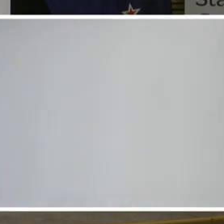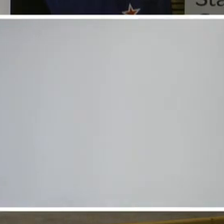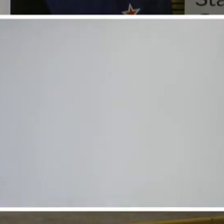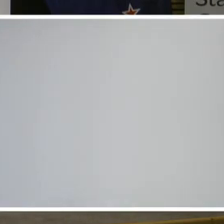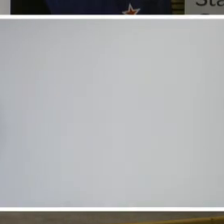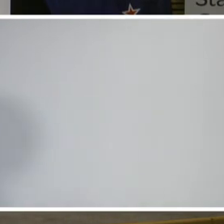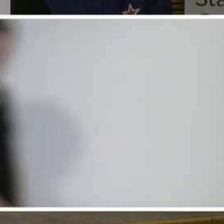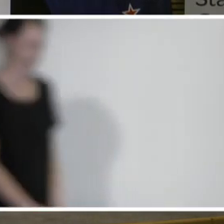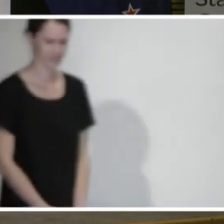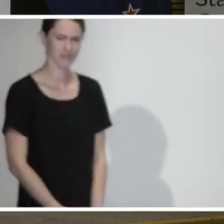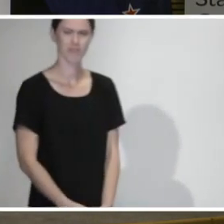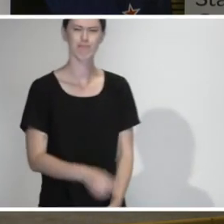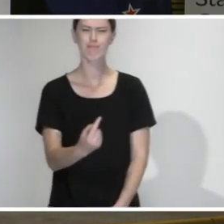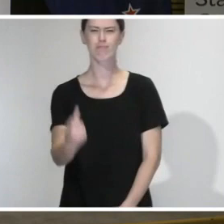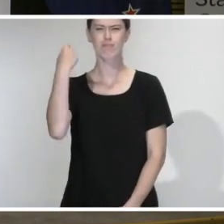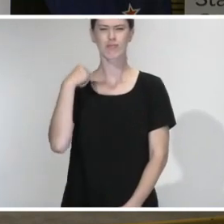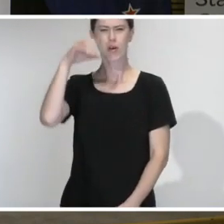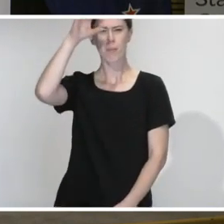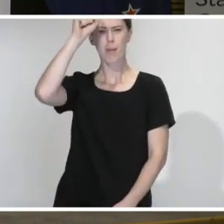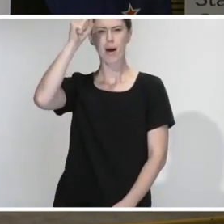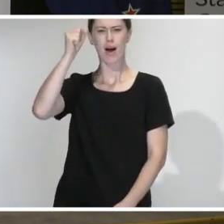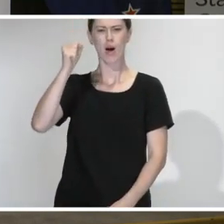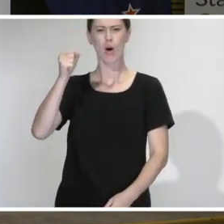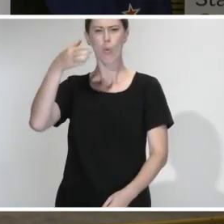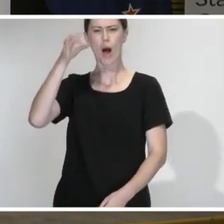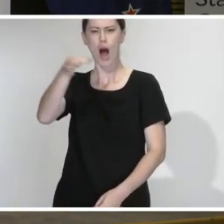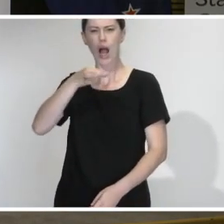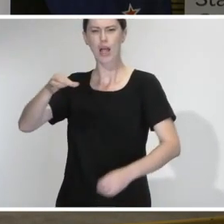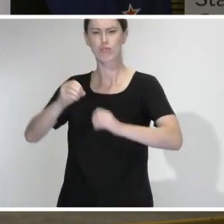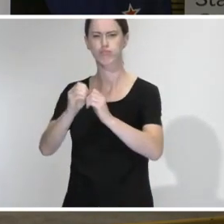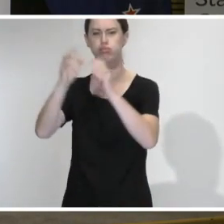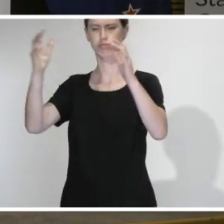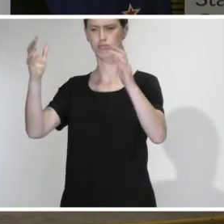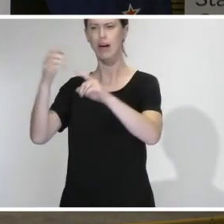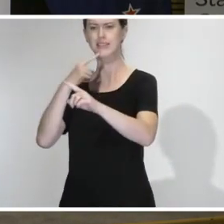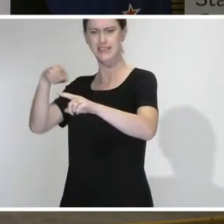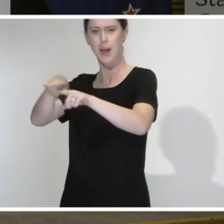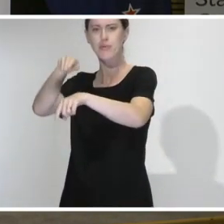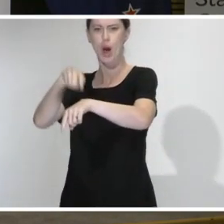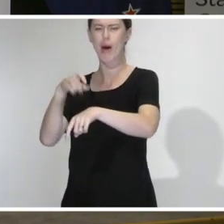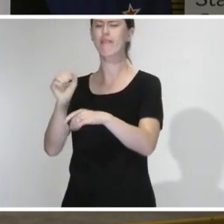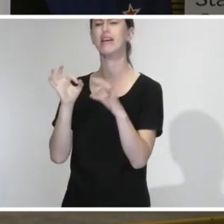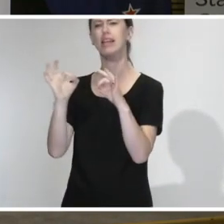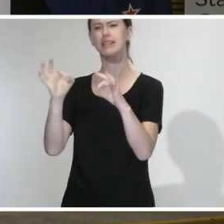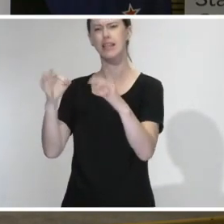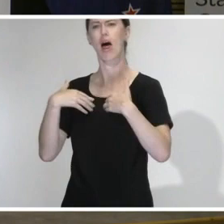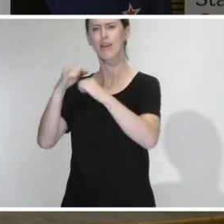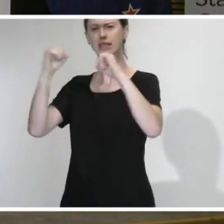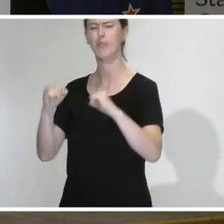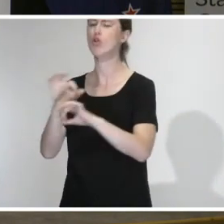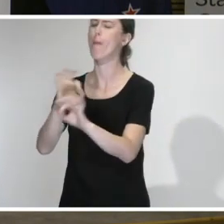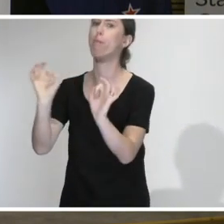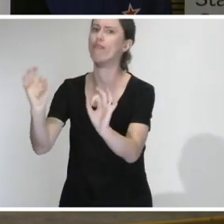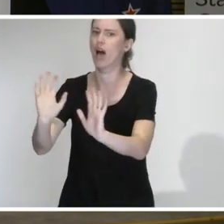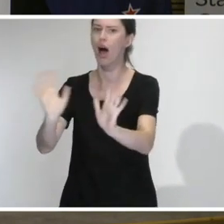I made after Fakari White Island was that I feel we have an excellent health system in this country. It's by no means perfect, but I have yet to find a country with a